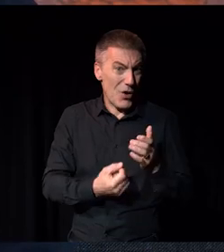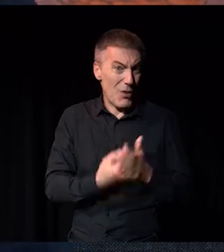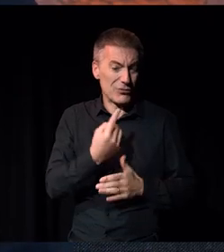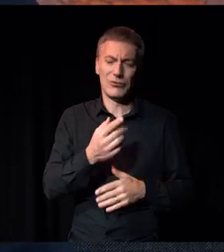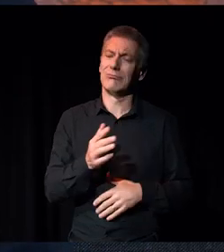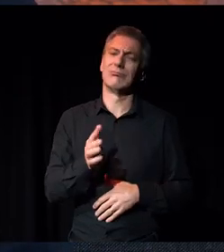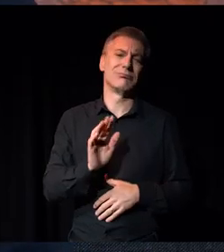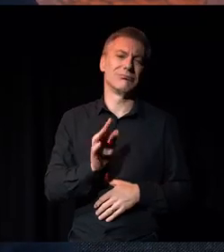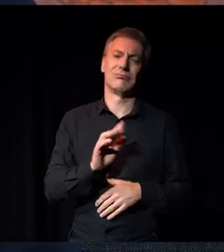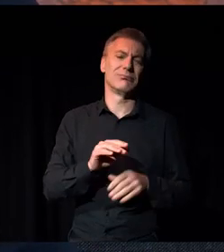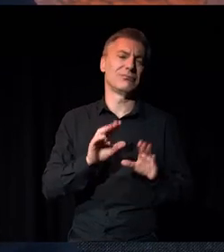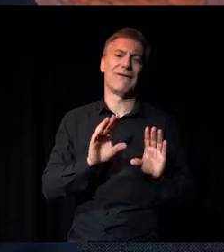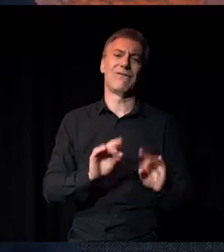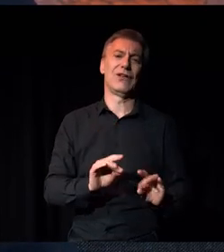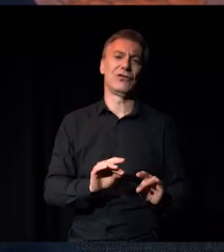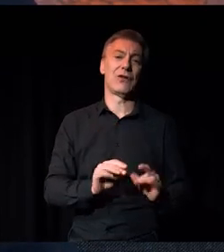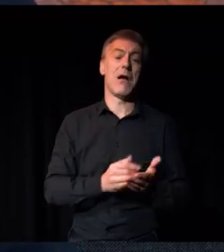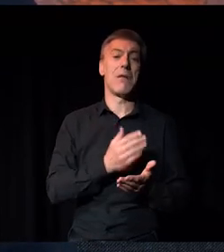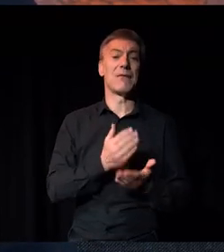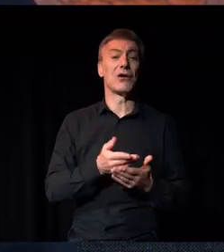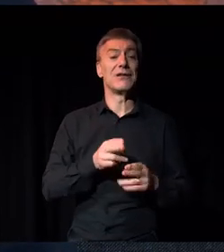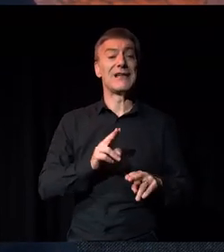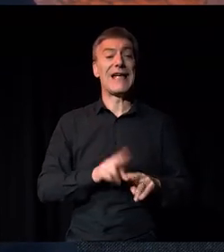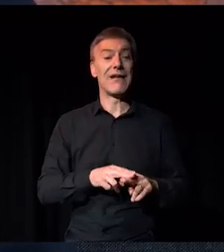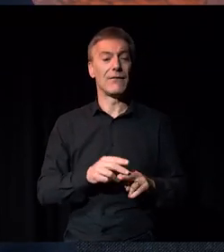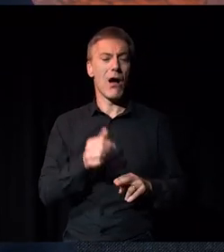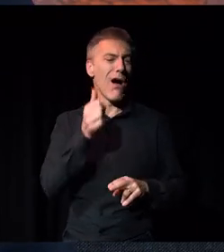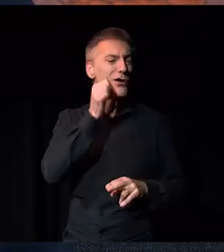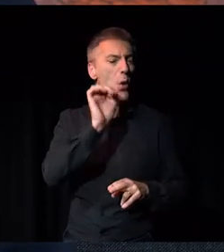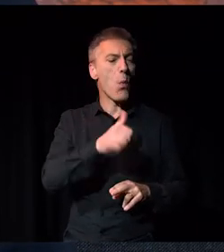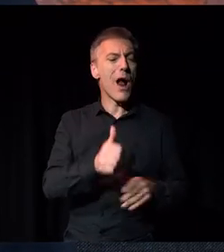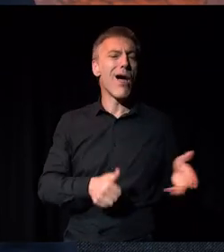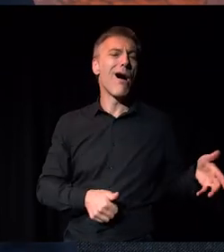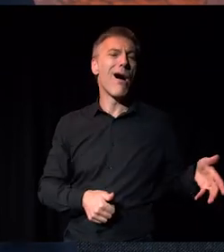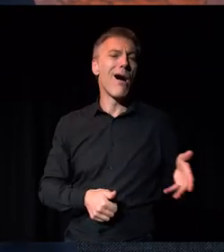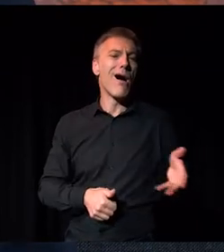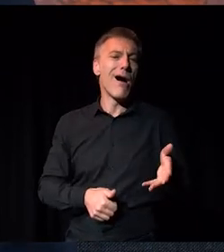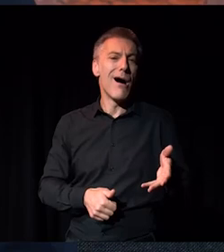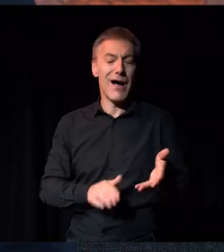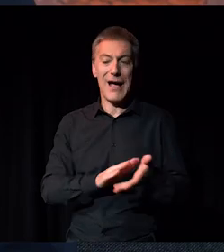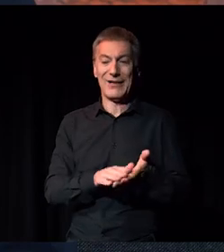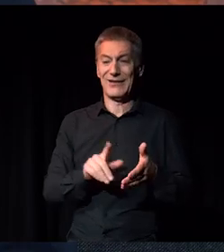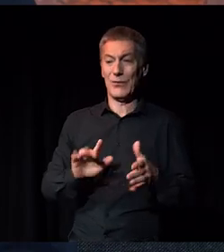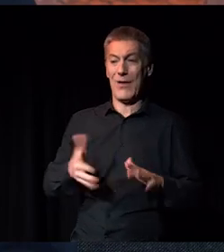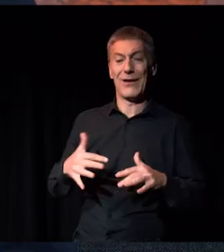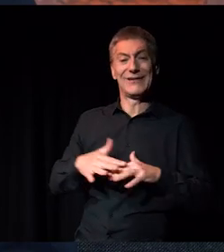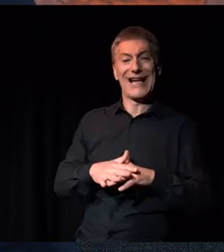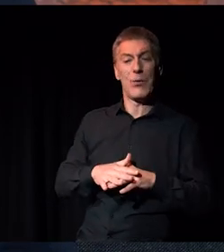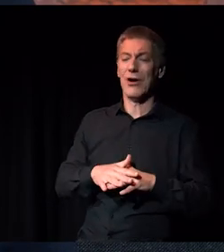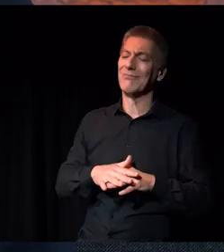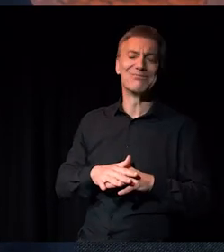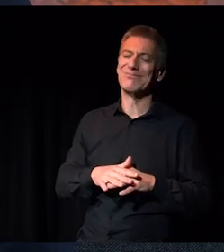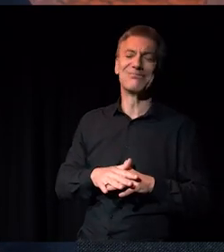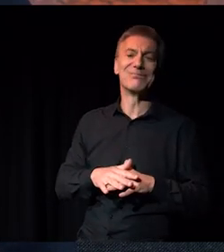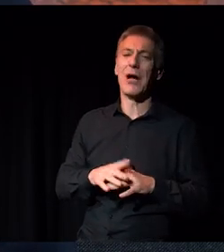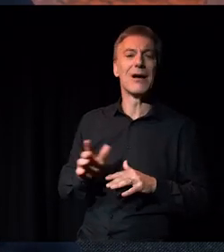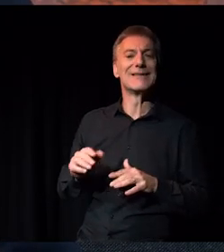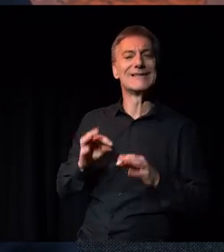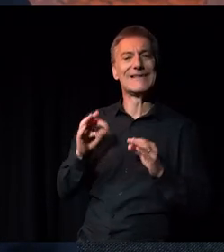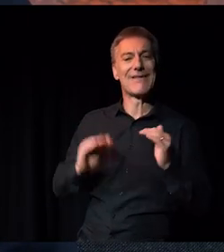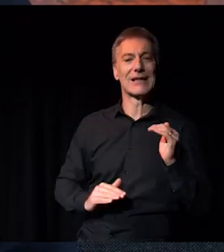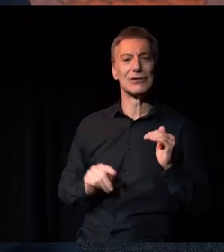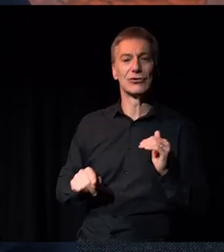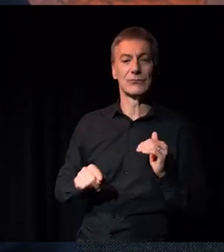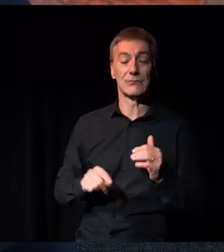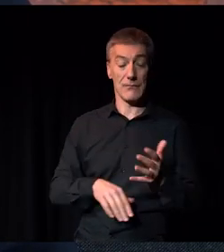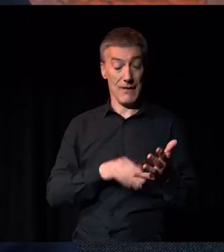let in through the back door is disadvantaging somebody without those networks. And the fifth one is the most powerful change